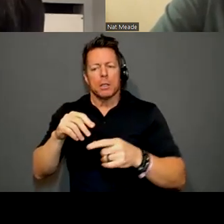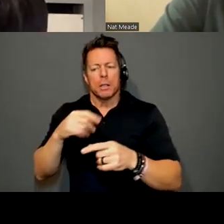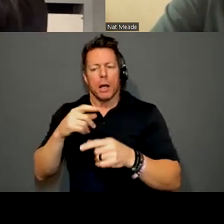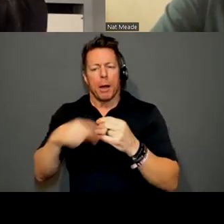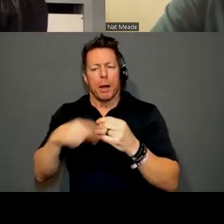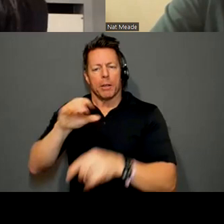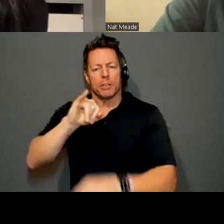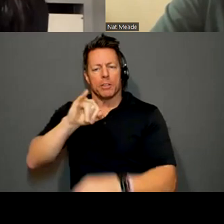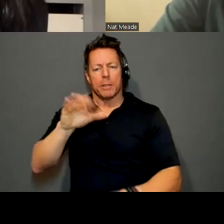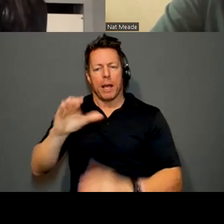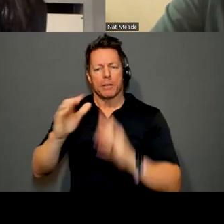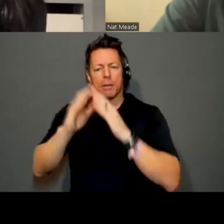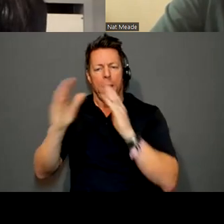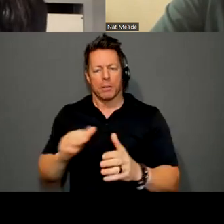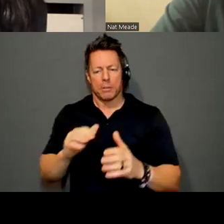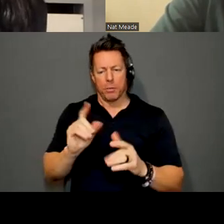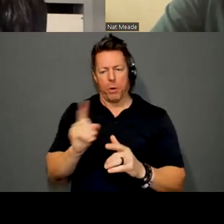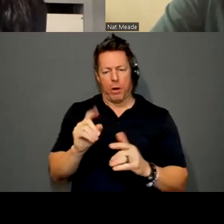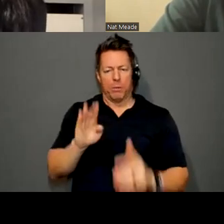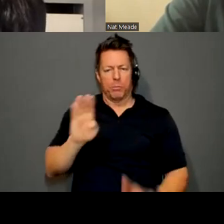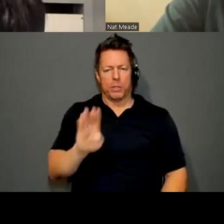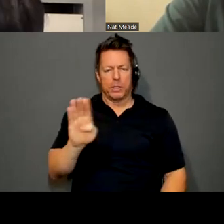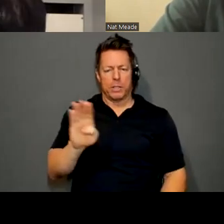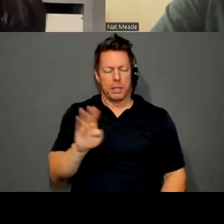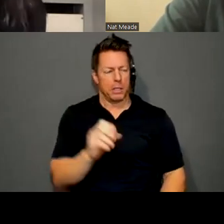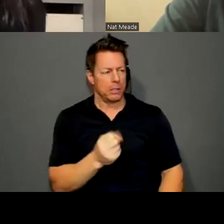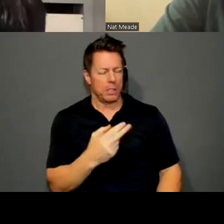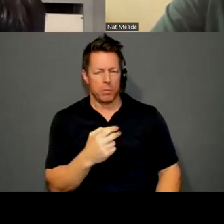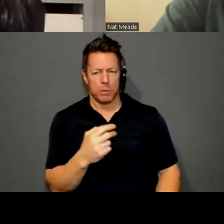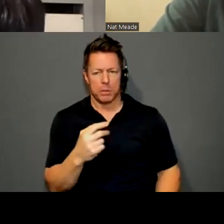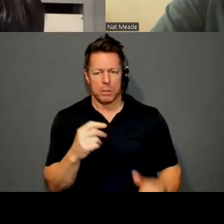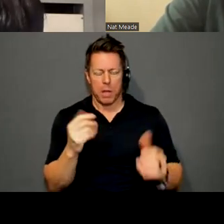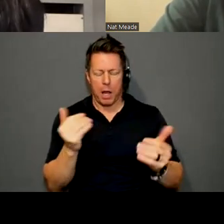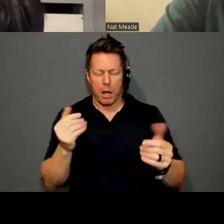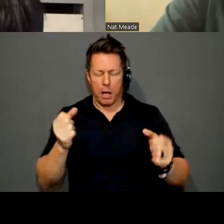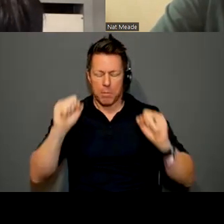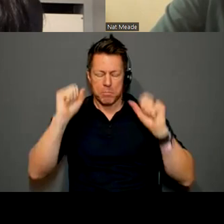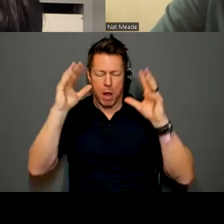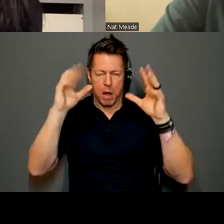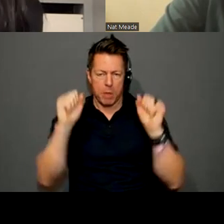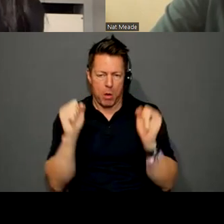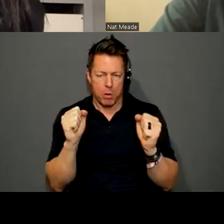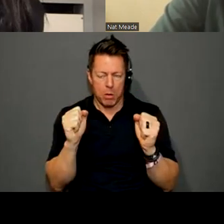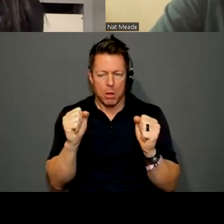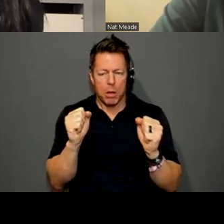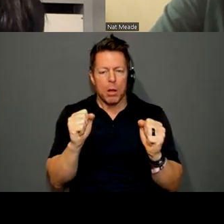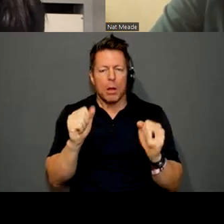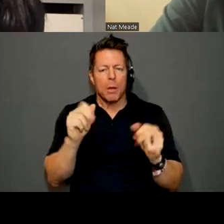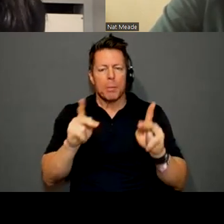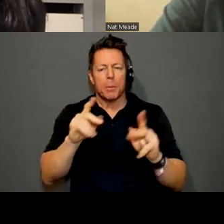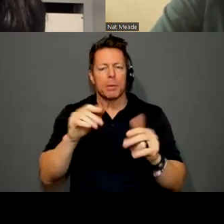located in Boise. And she was completely mind-blown. And I think a lot of people overlook Boise.